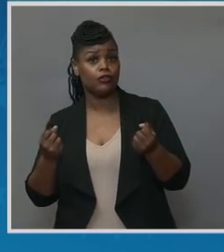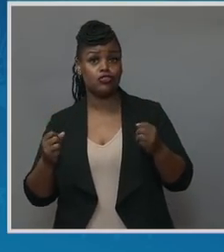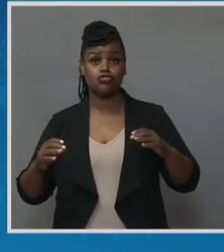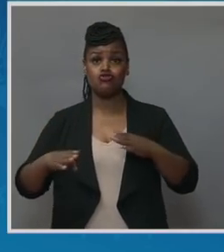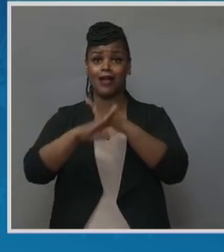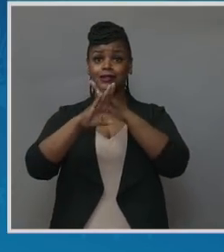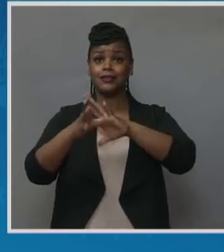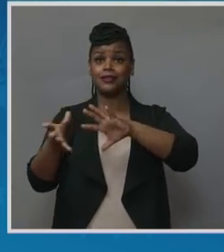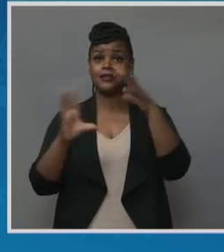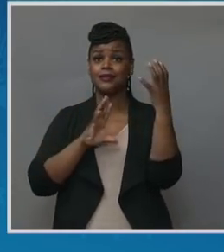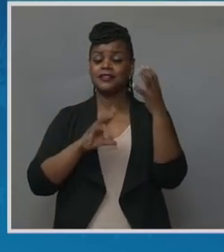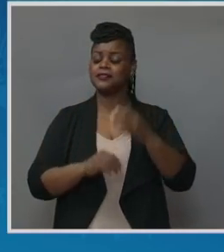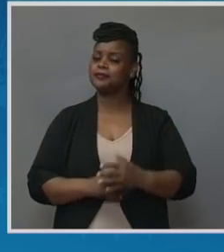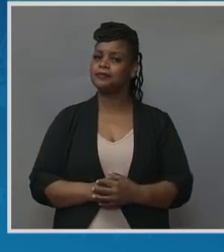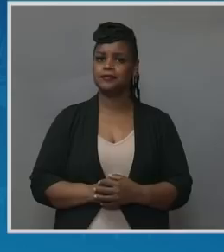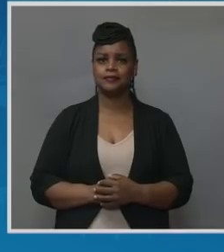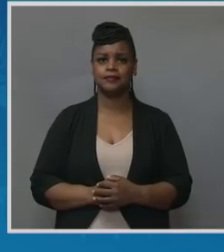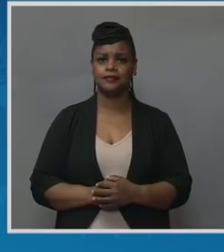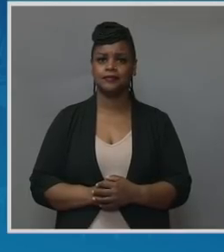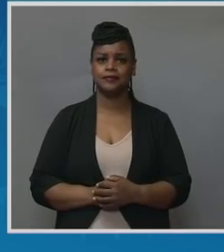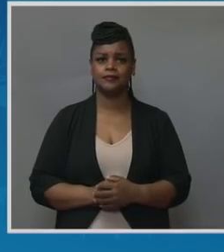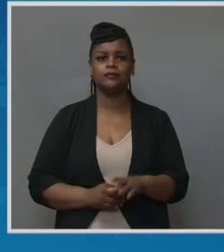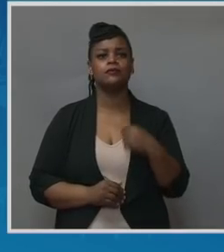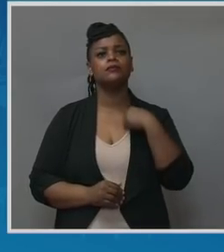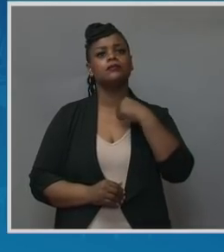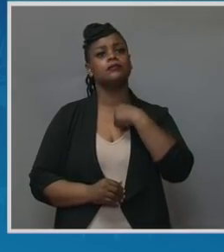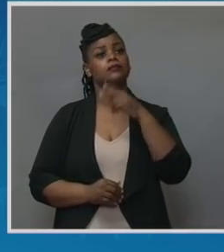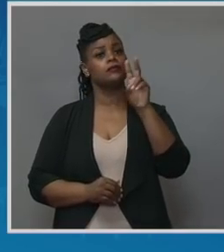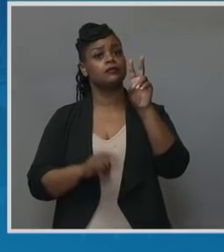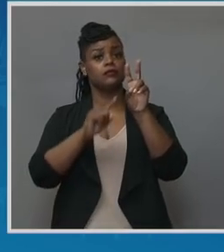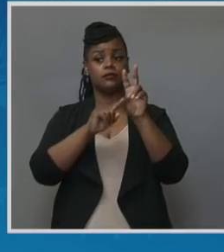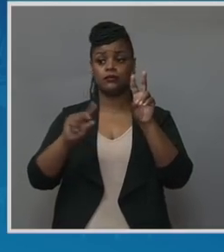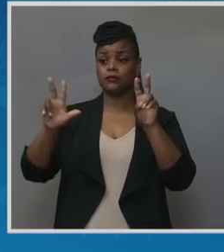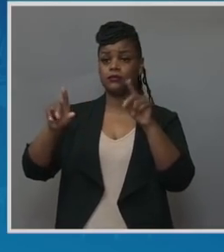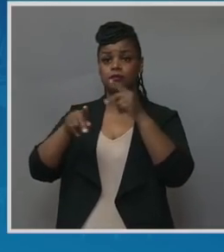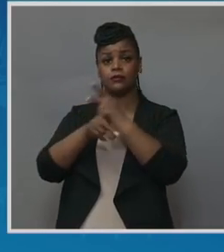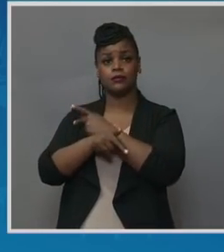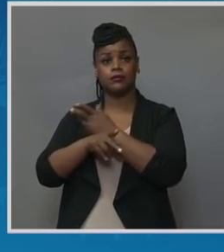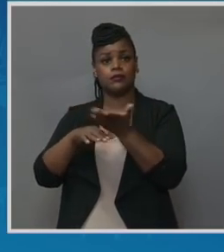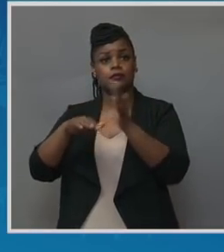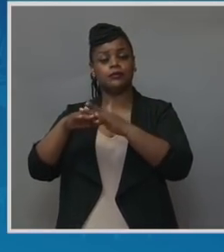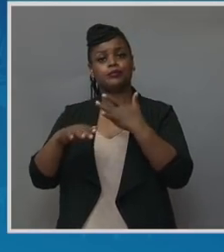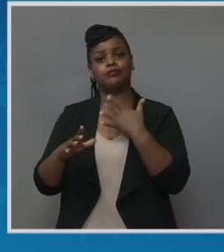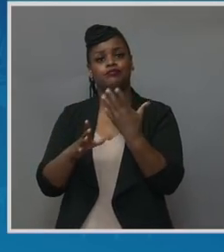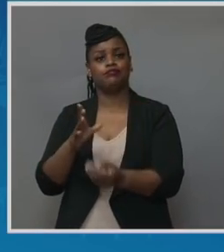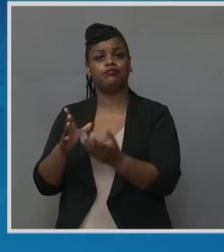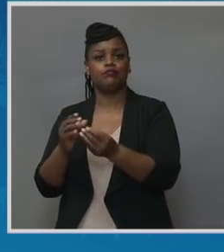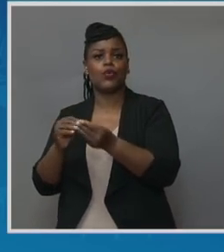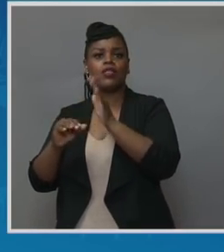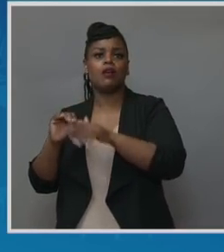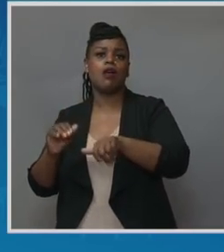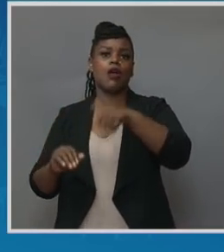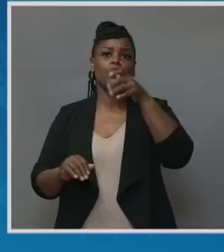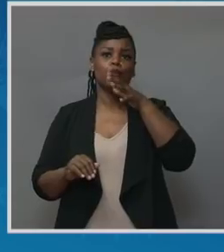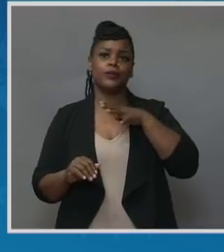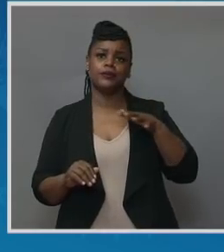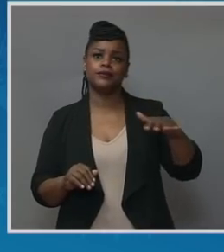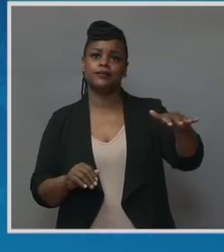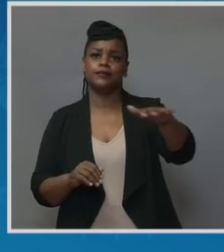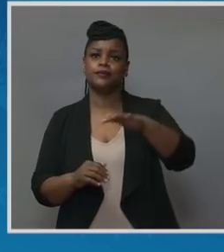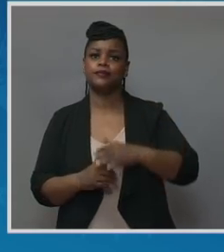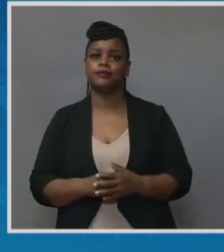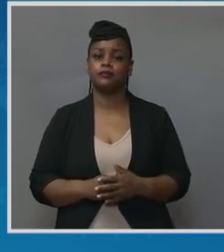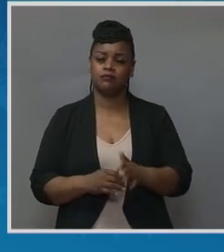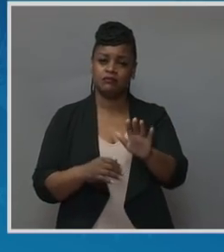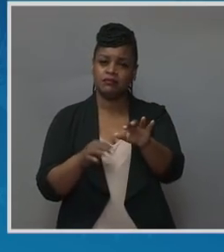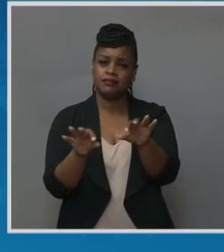Black women are two to three times more likely to die in connection with childbirth than other women. And it is important to note that Native women